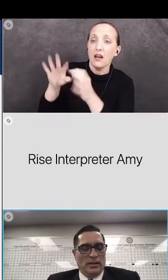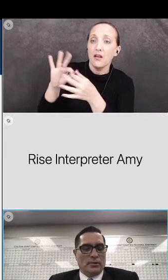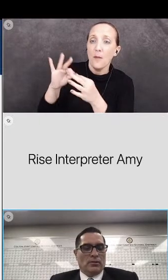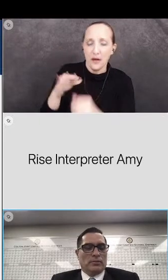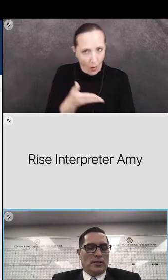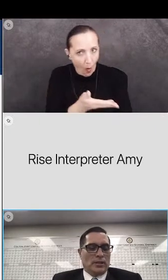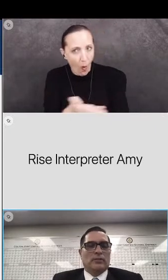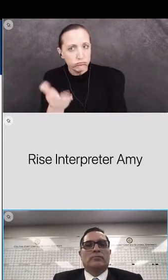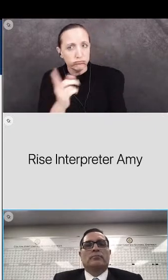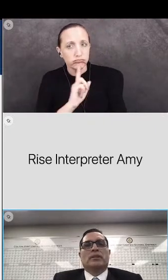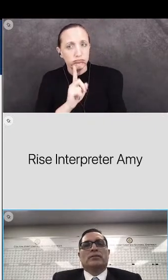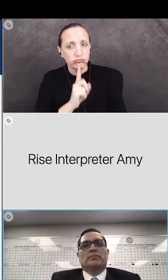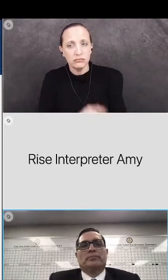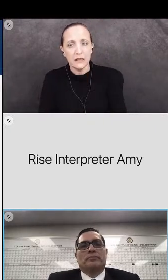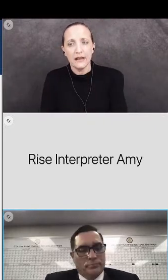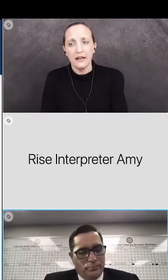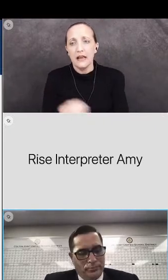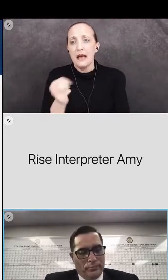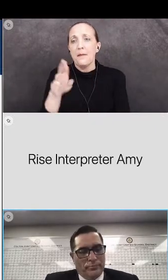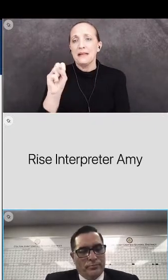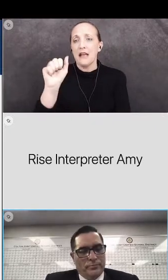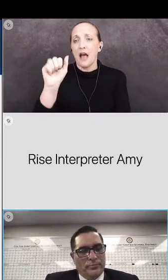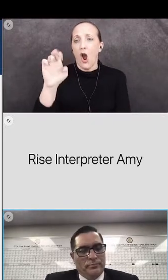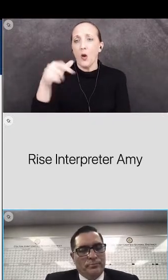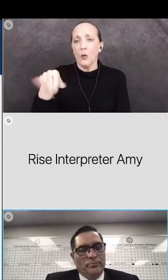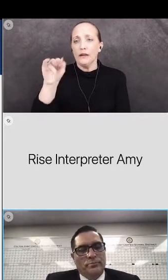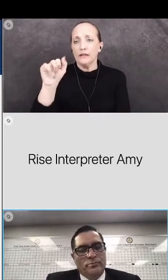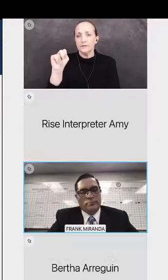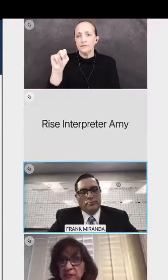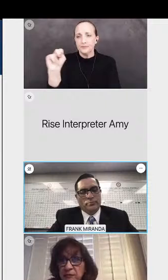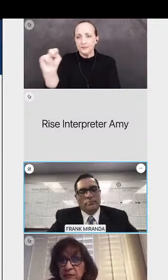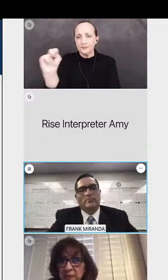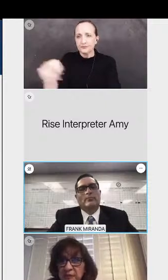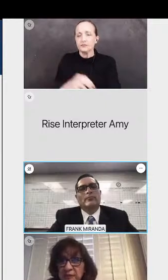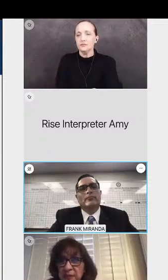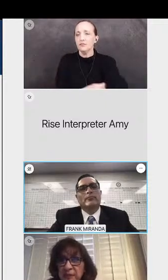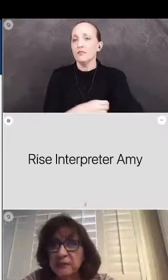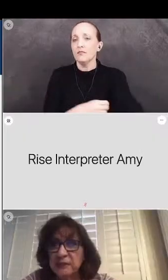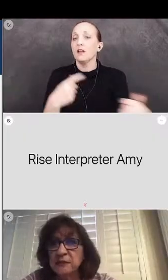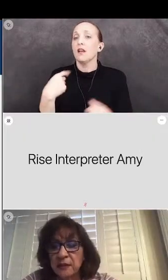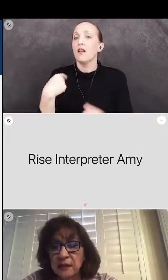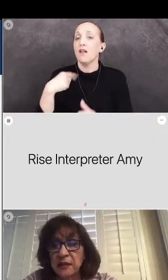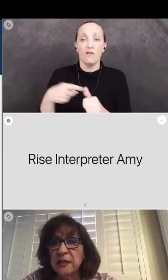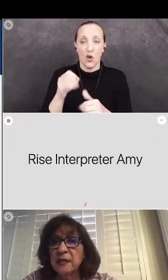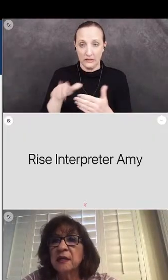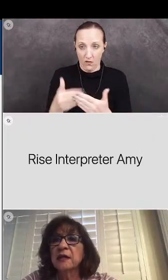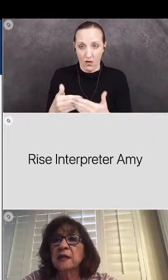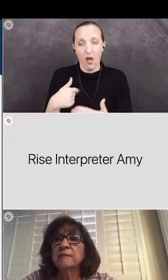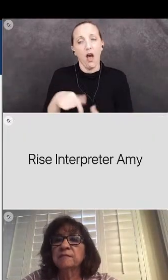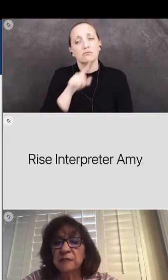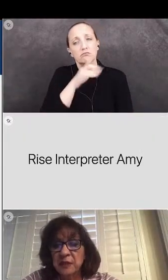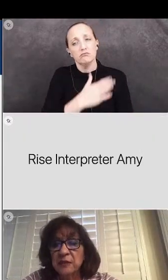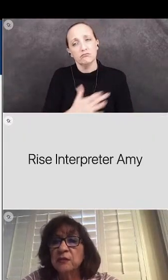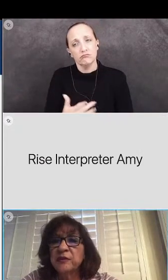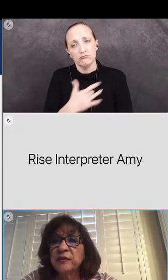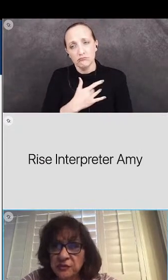Yeah, absolutely. Please. Okay. Yes. Well, first of all, I really appreciate the